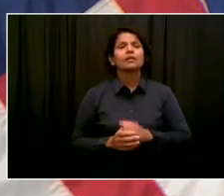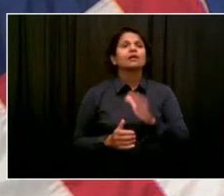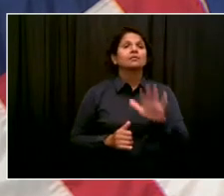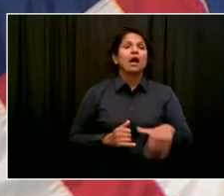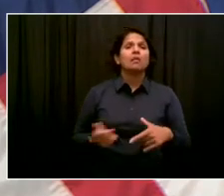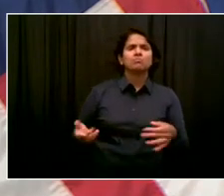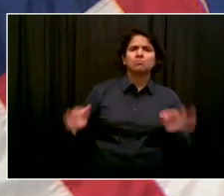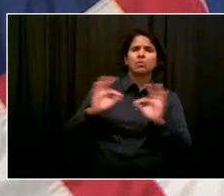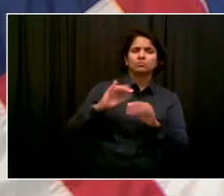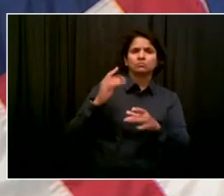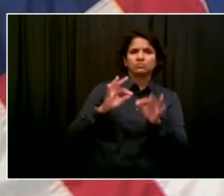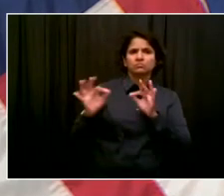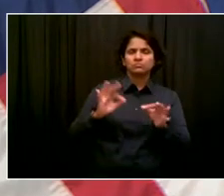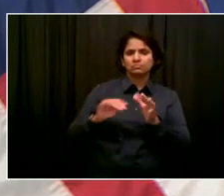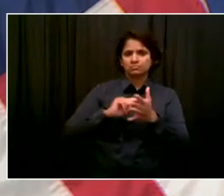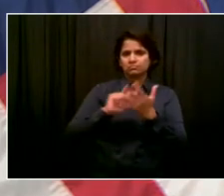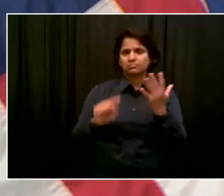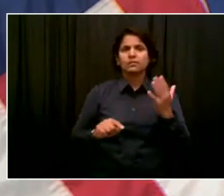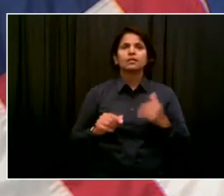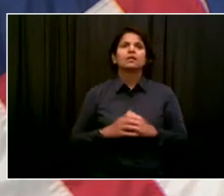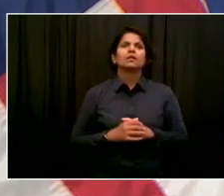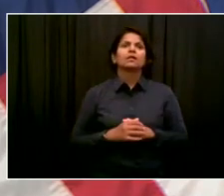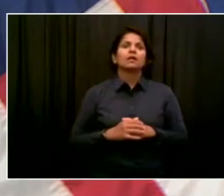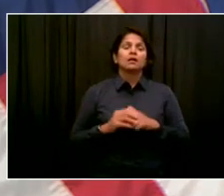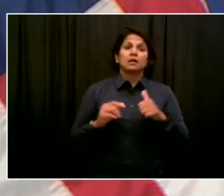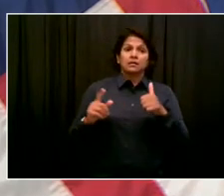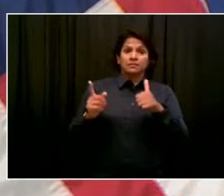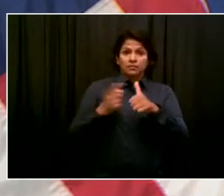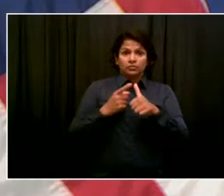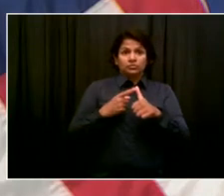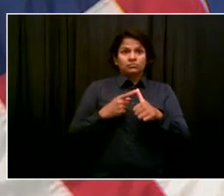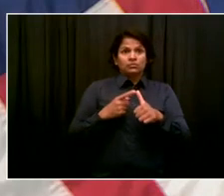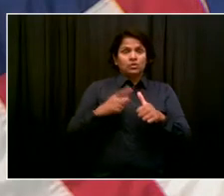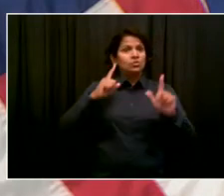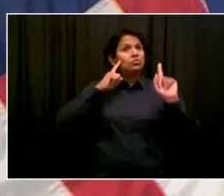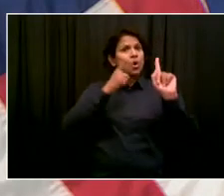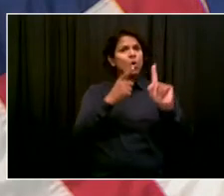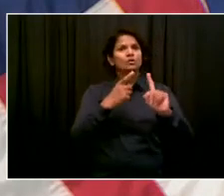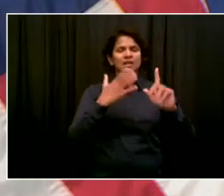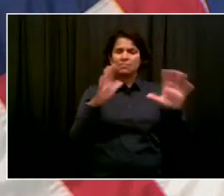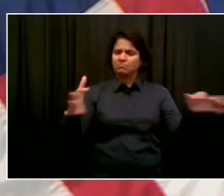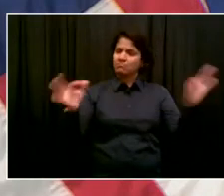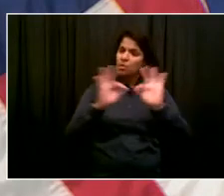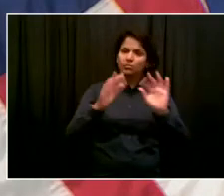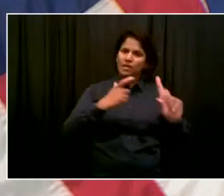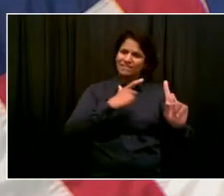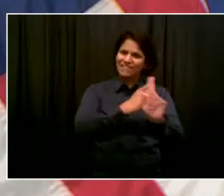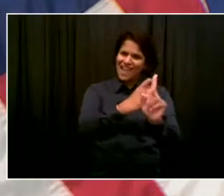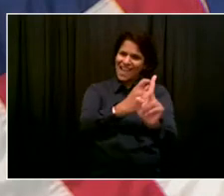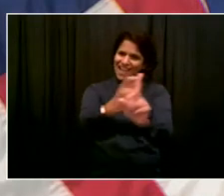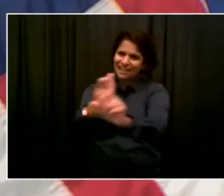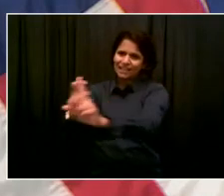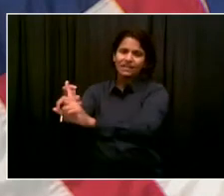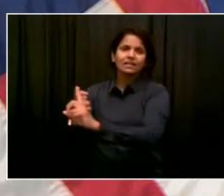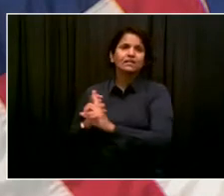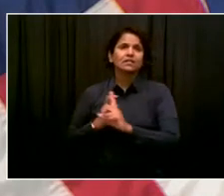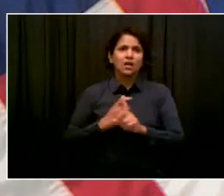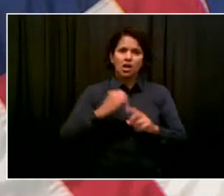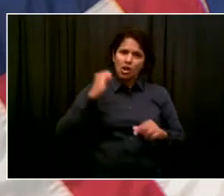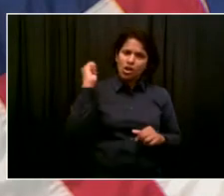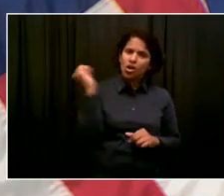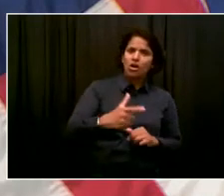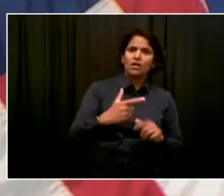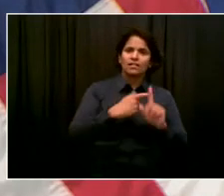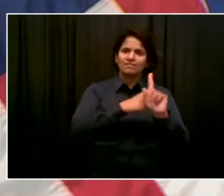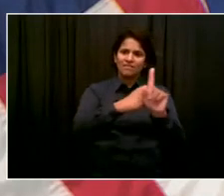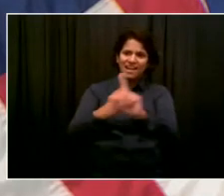is to get as many unvaccinated people vaccinated as quickly as possible. Second is for